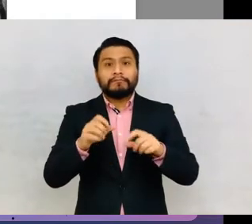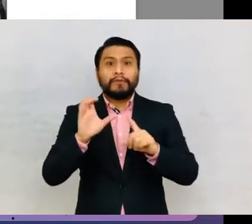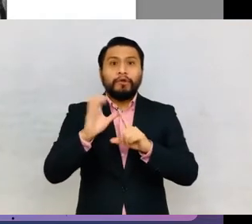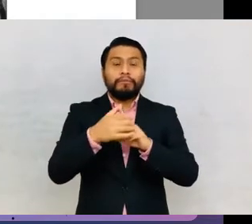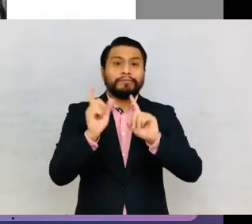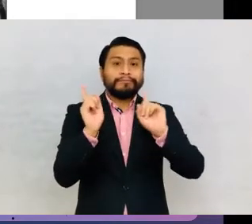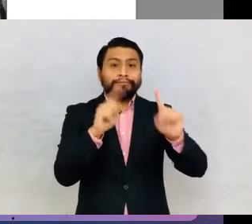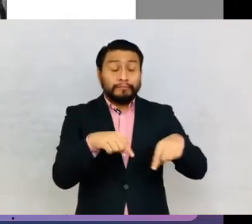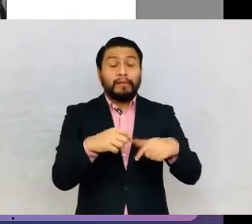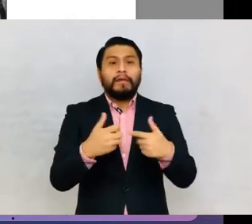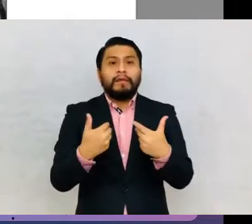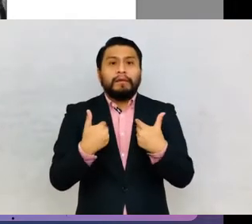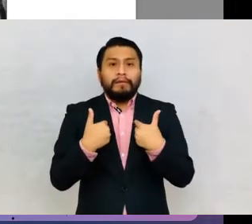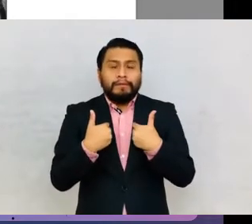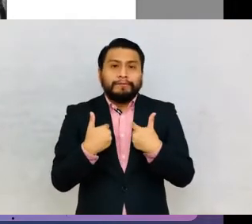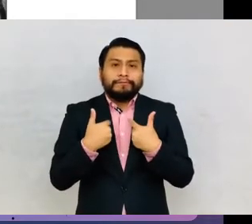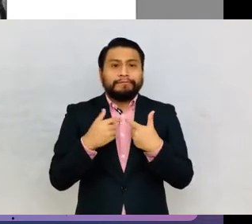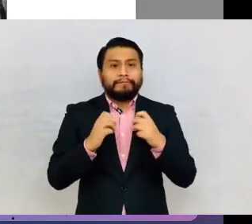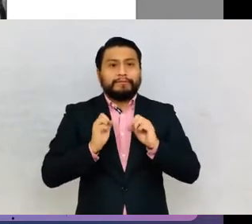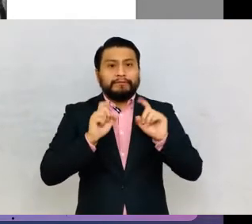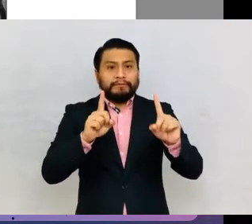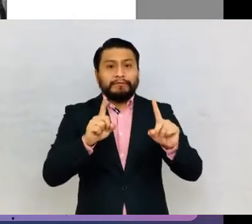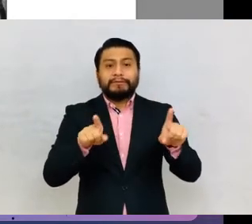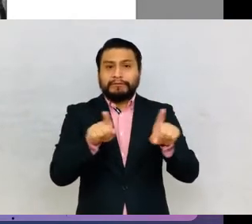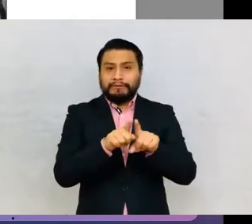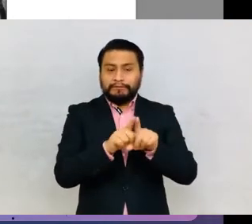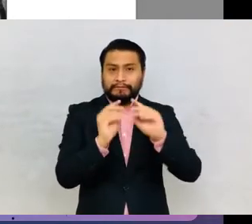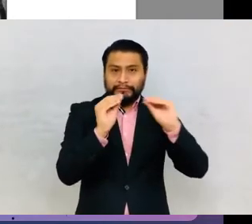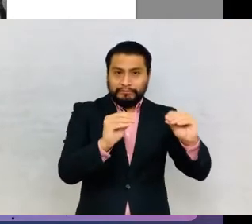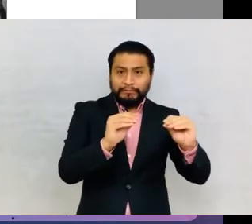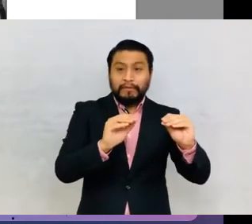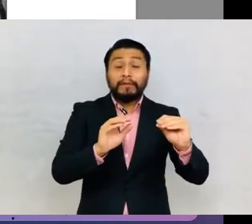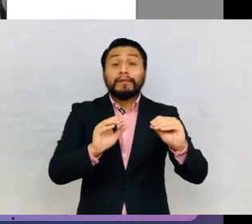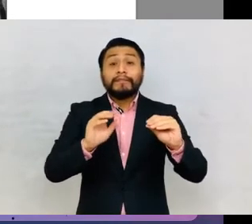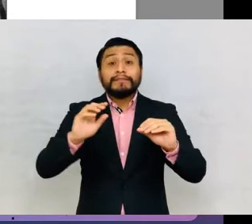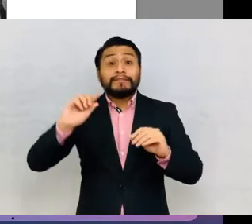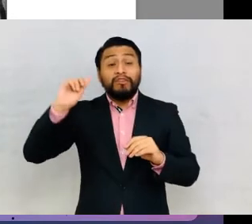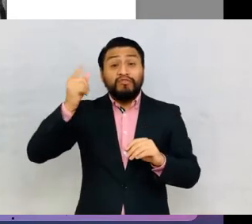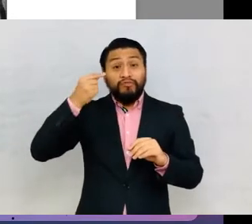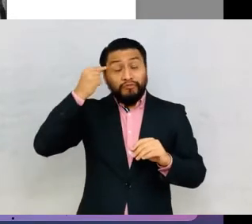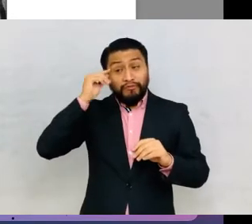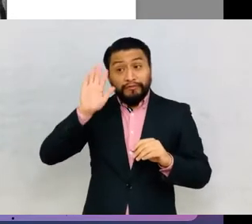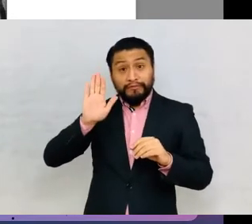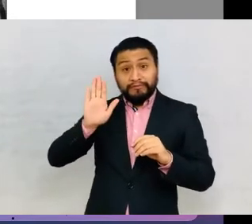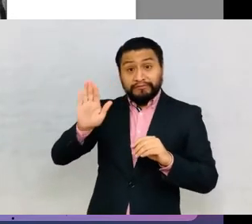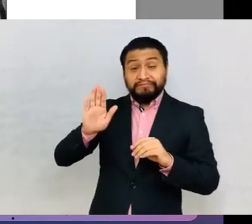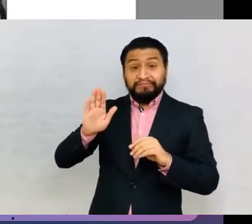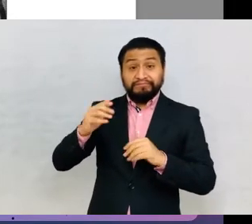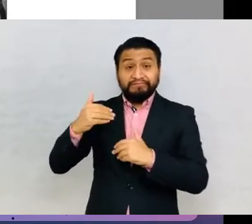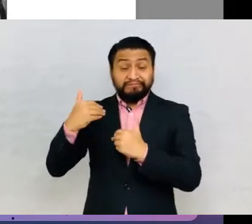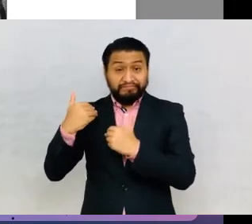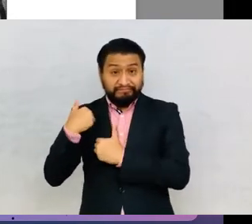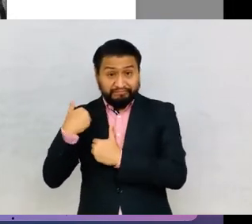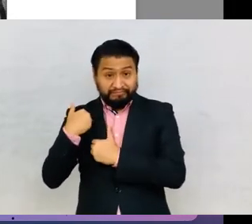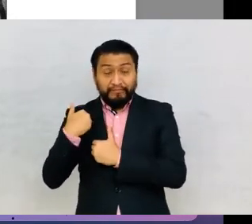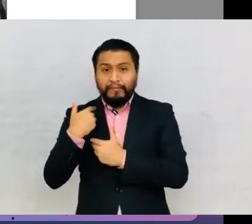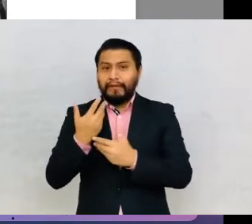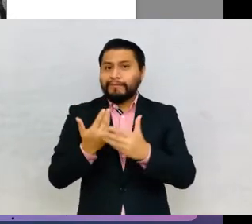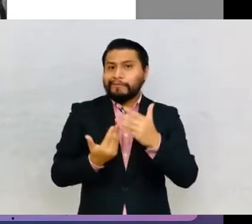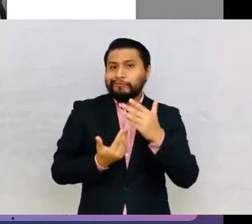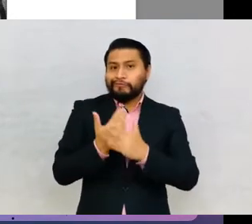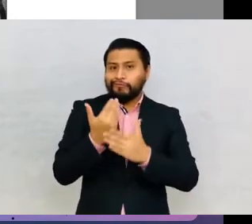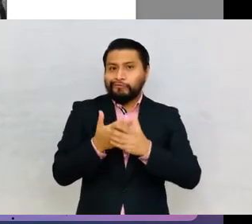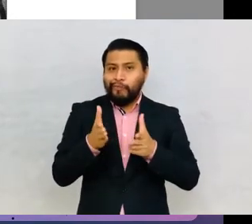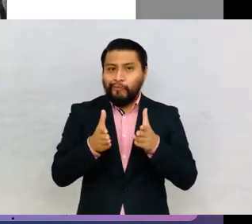backwardness that, according to the educational authorities, separated the indigenous people from the modern era.